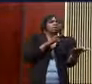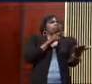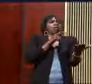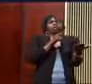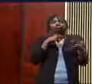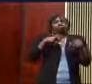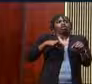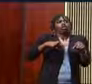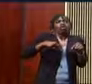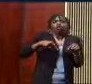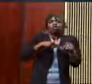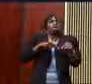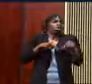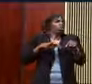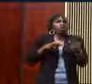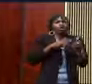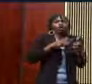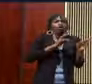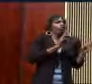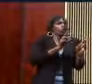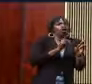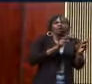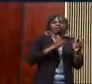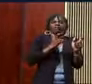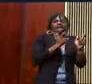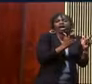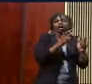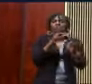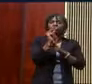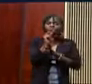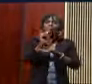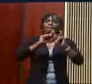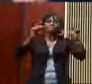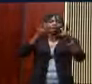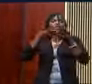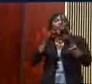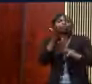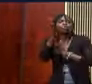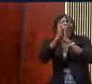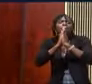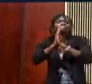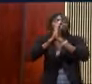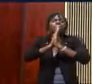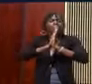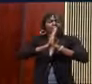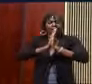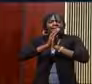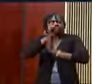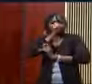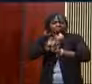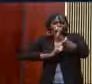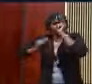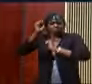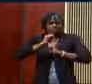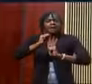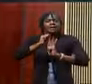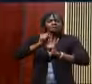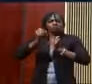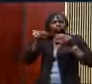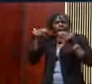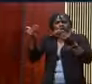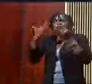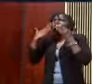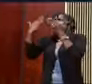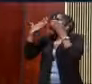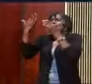But by everything, with prayer and supplication, with thanksgiving, thanksgiving, let your requests